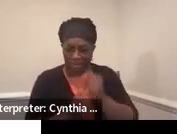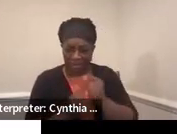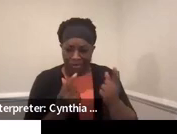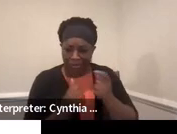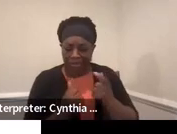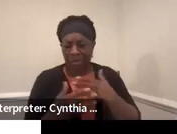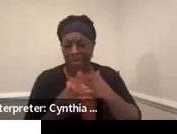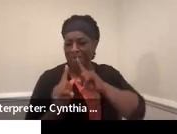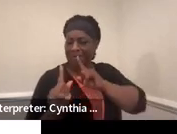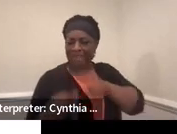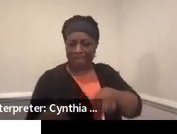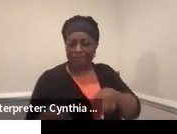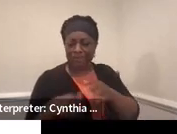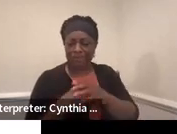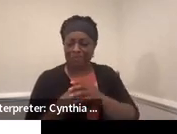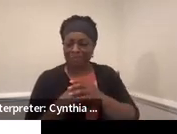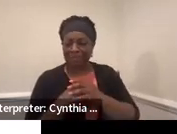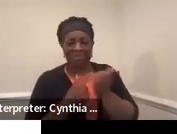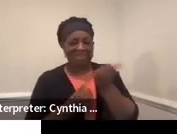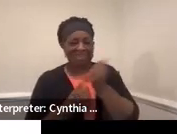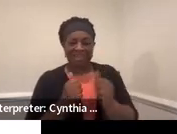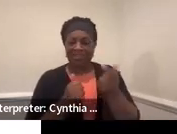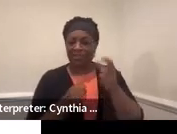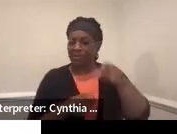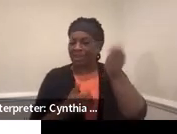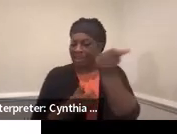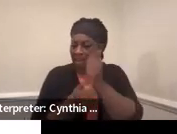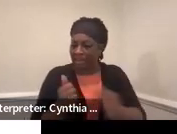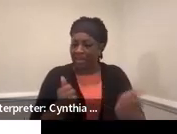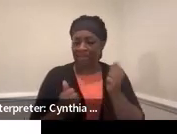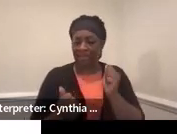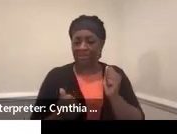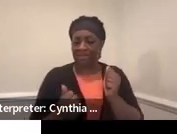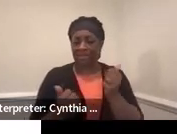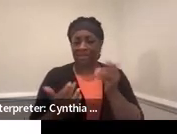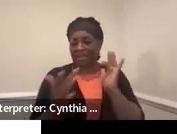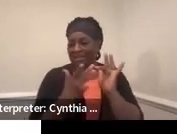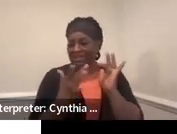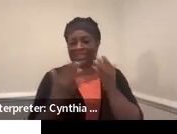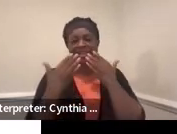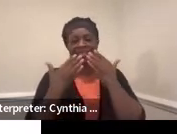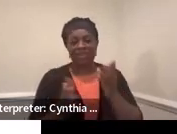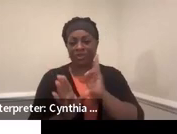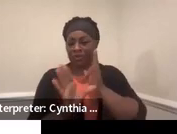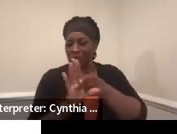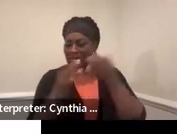to answer them. And if you need anything, just let us know. Thank you for joining us today.